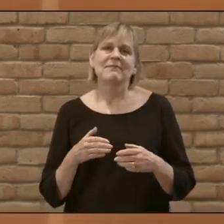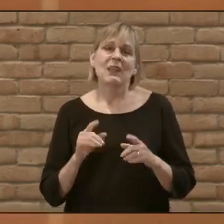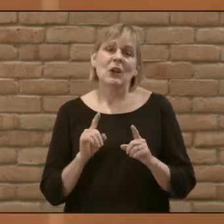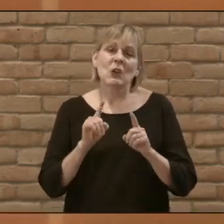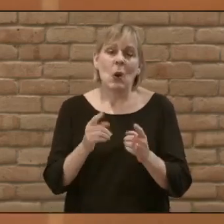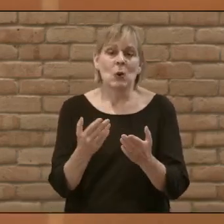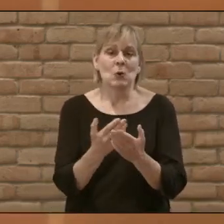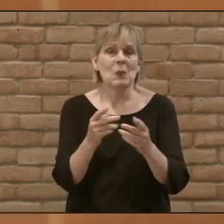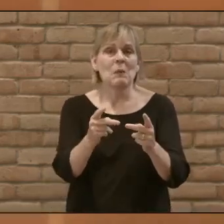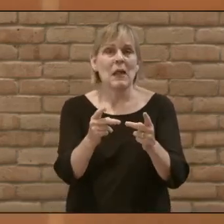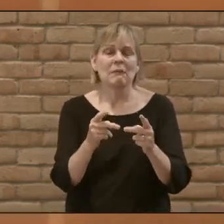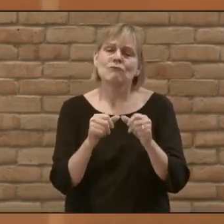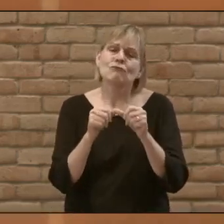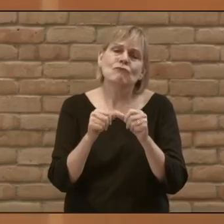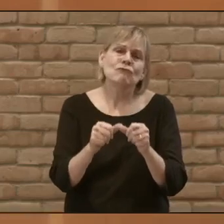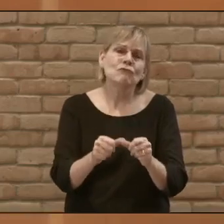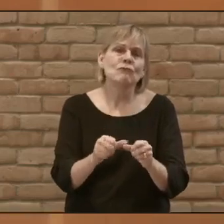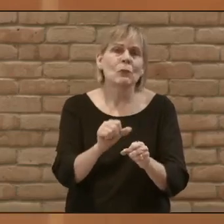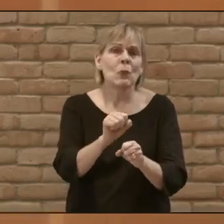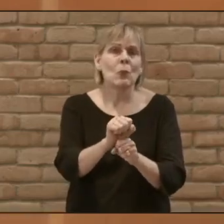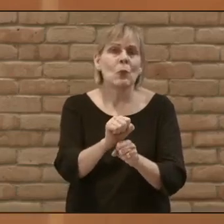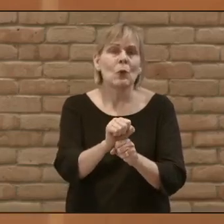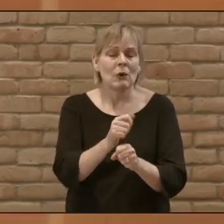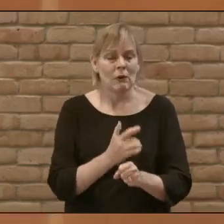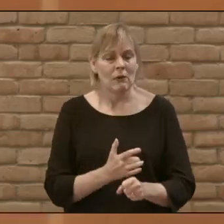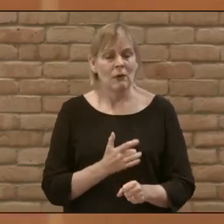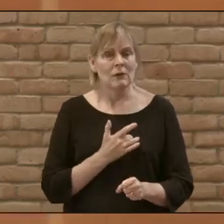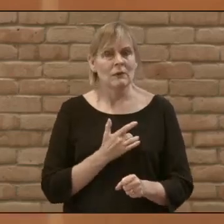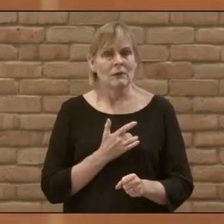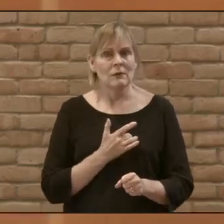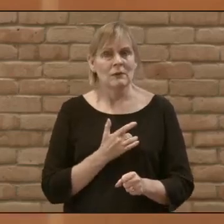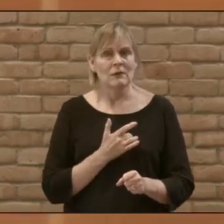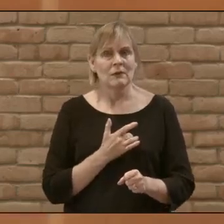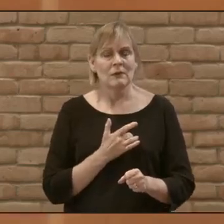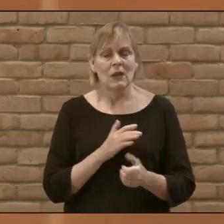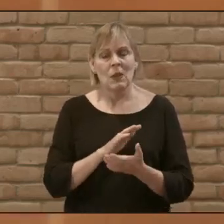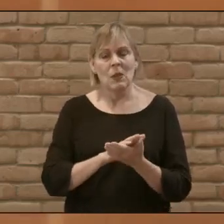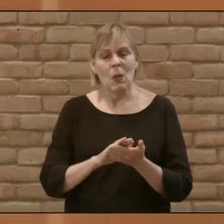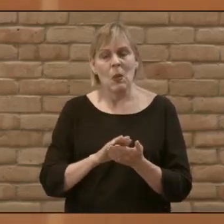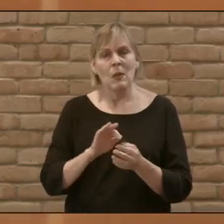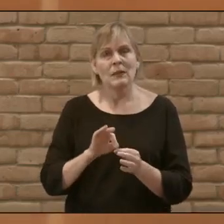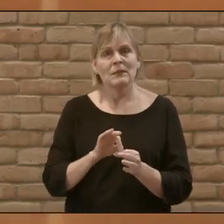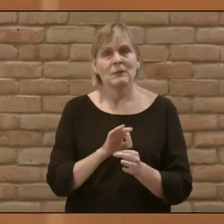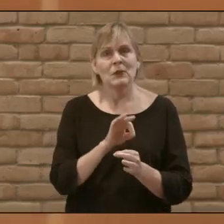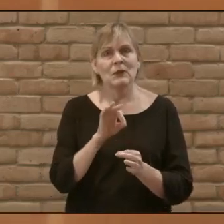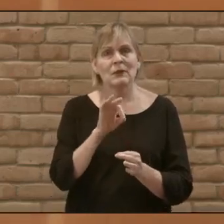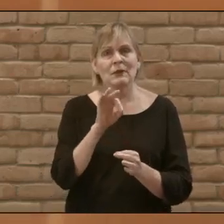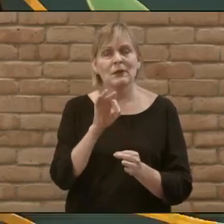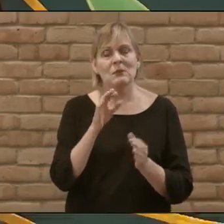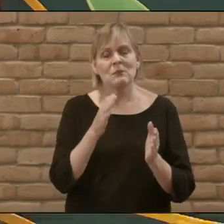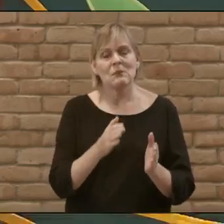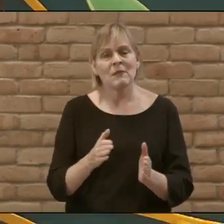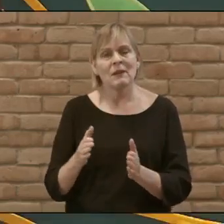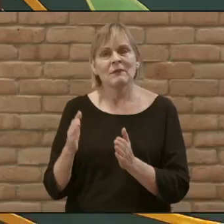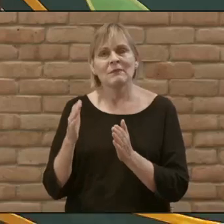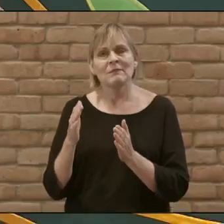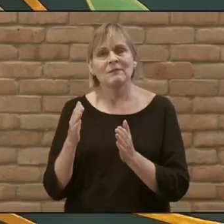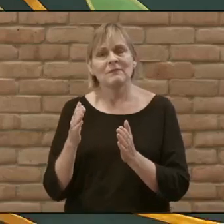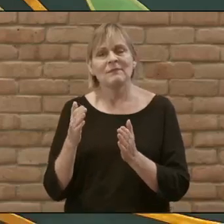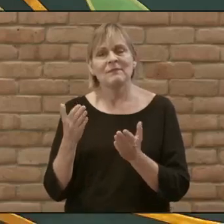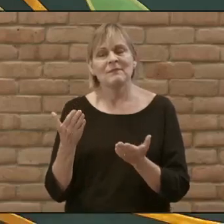to continue to work in the harvest fields that the Holy Spirit is preparing and making ripe.